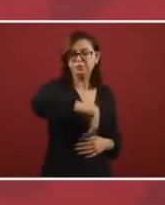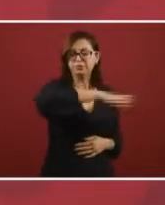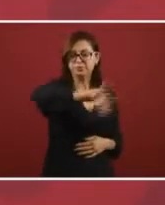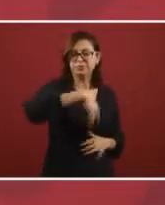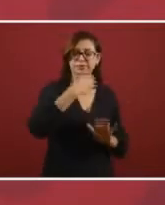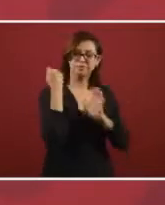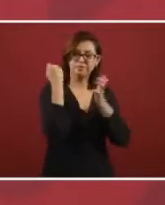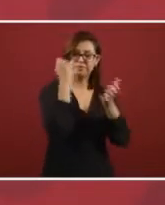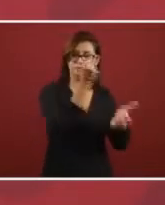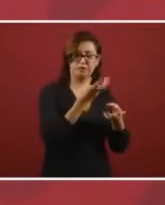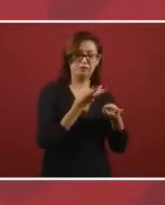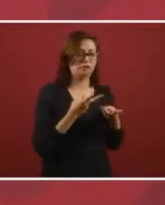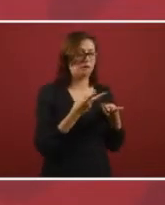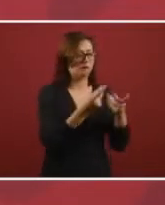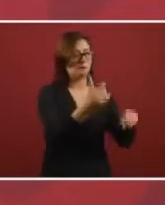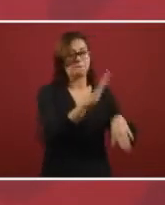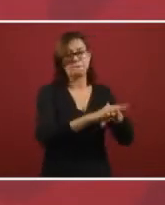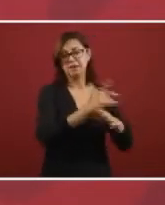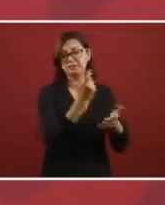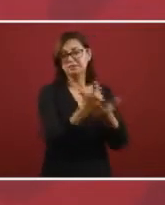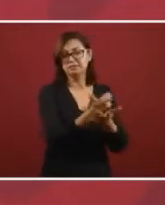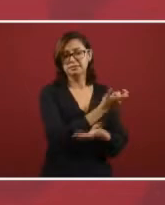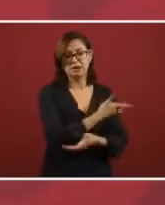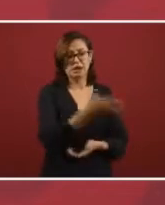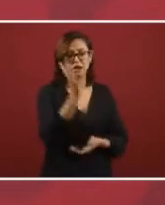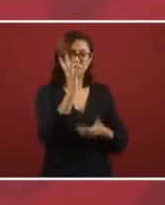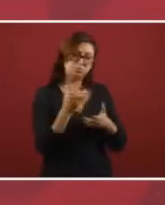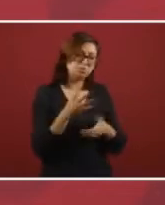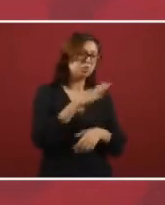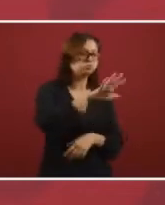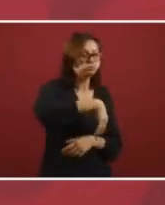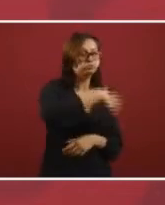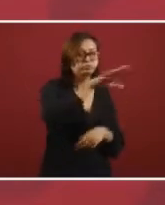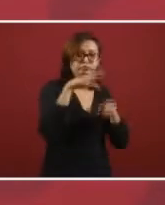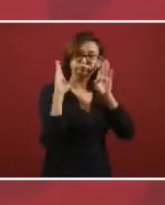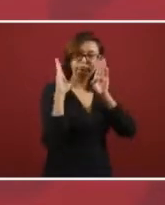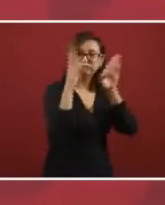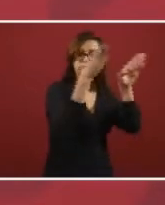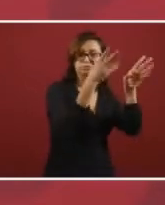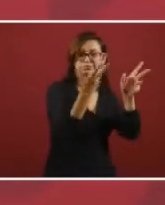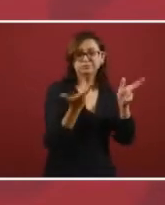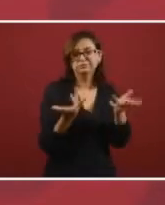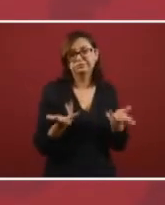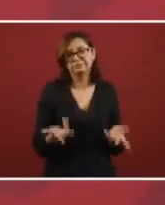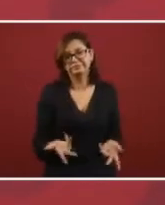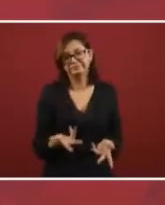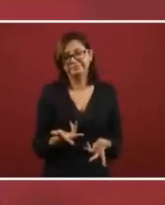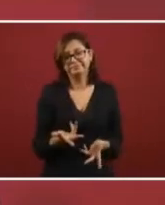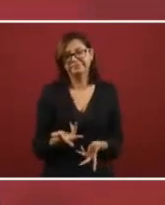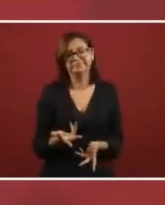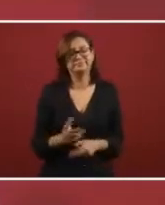water where there is no petroleum and where it's more expensive to pull out the petroleum